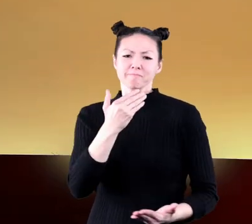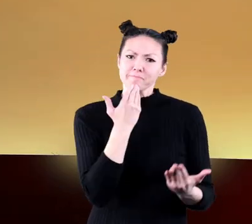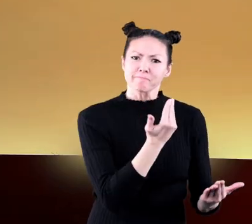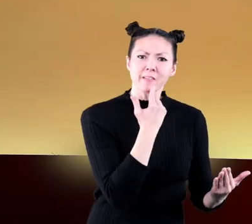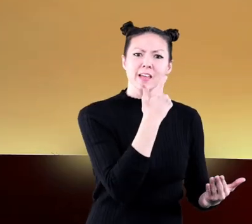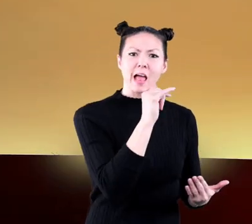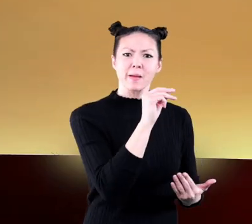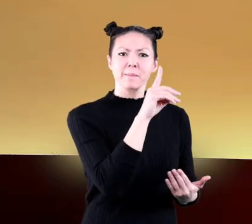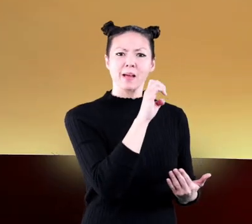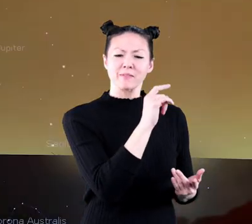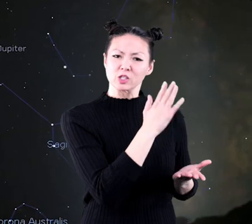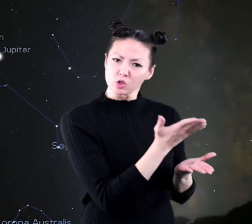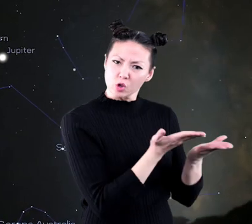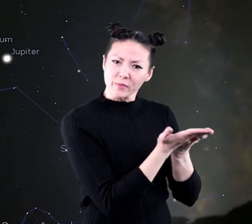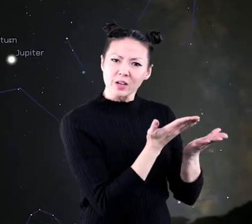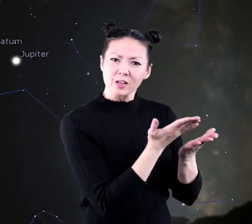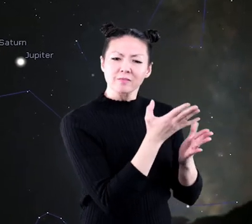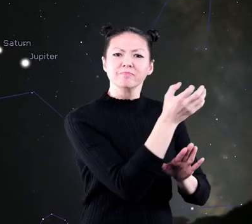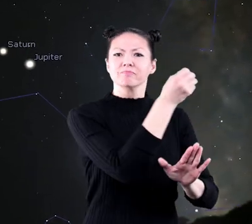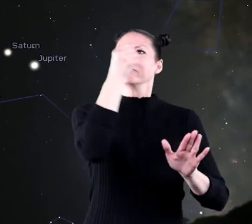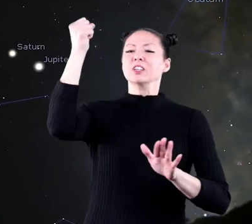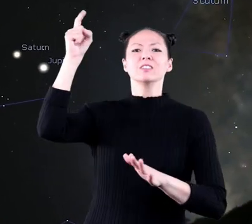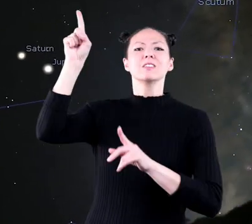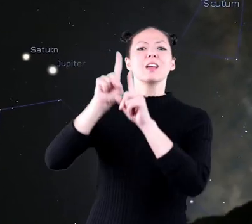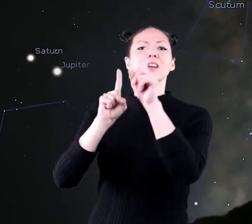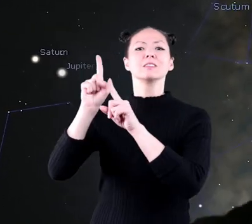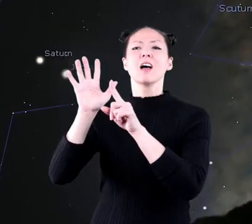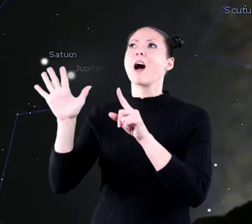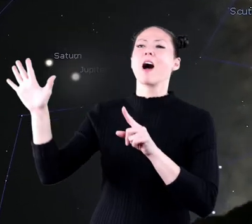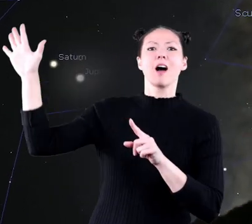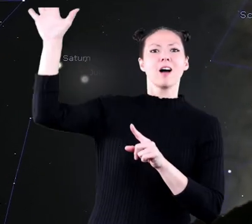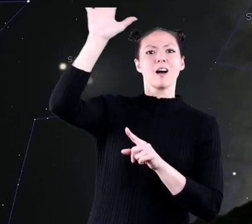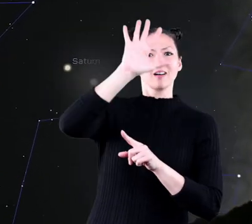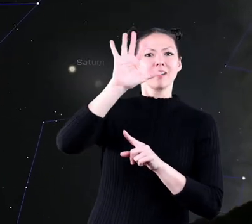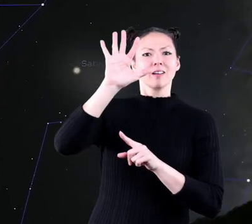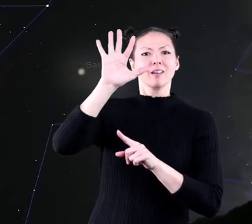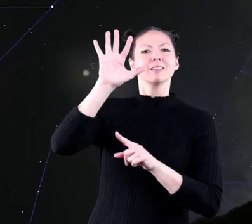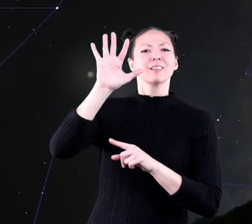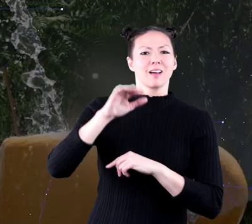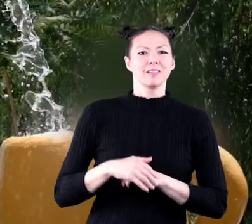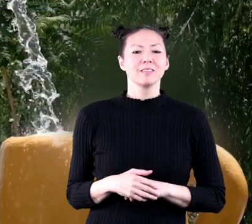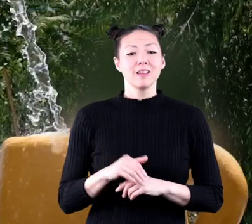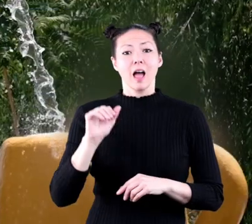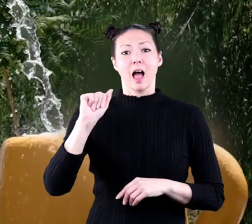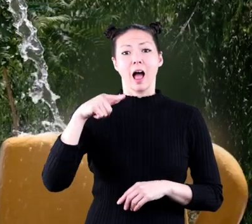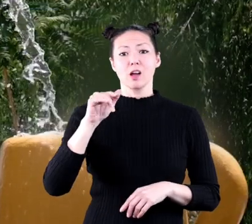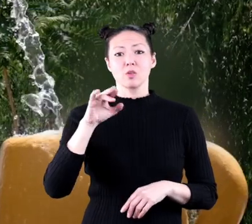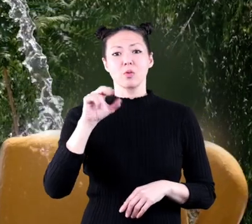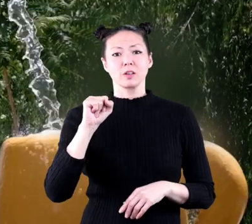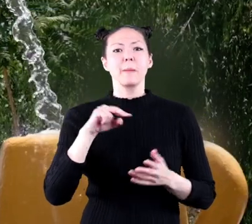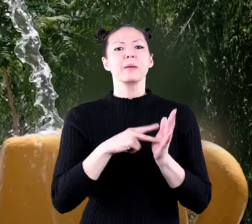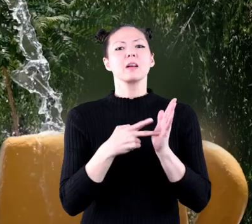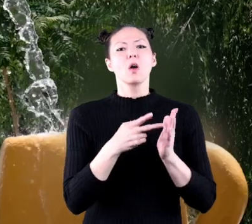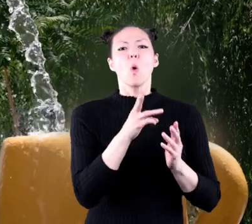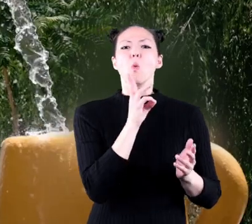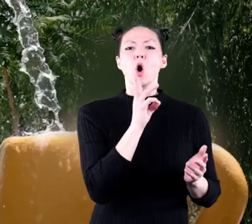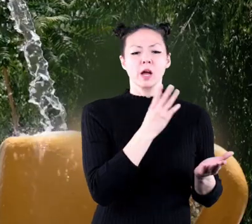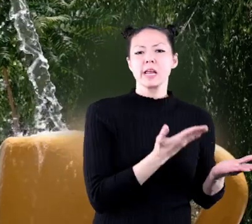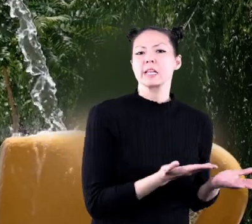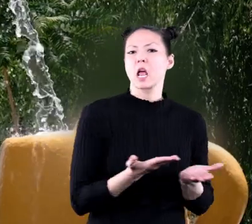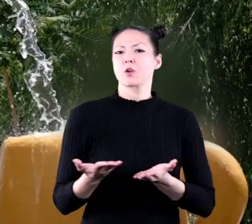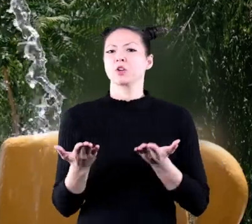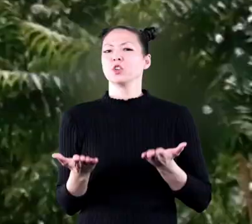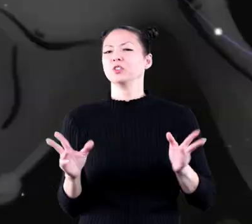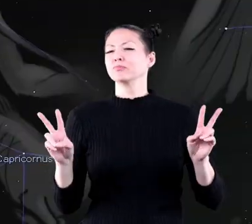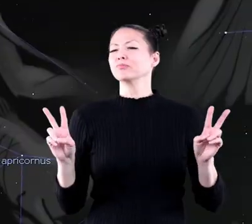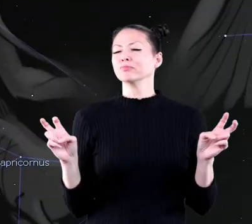Ganymede for his service by putting a constellation of him in the sky. Aquarius means water carrier.